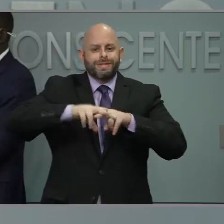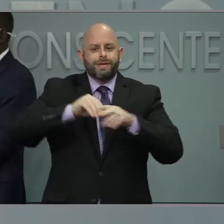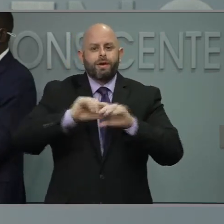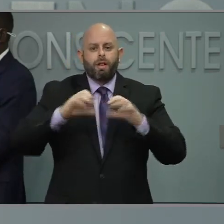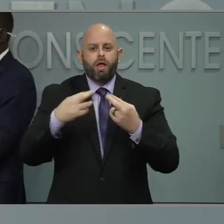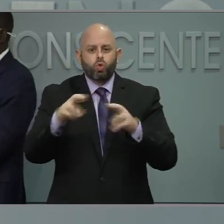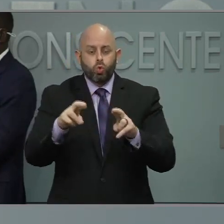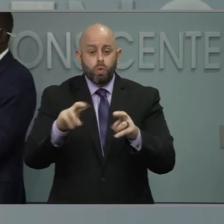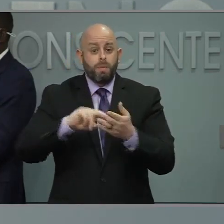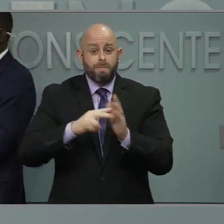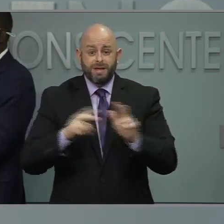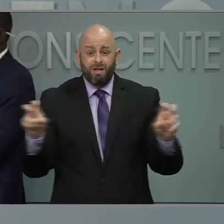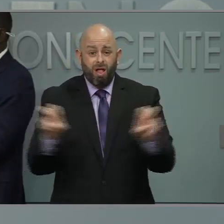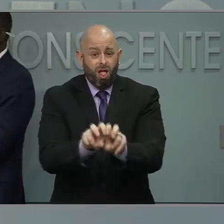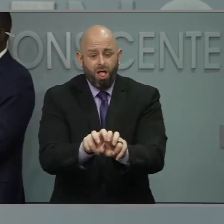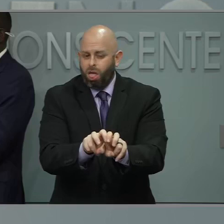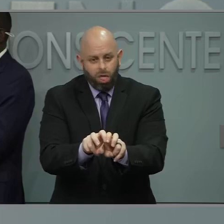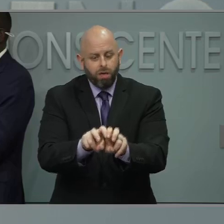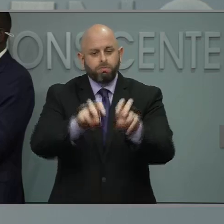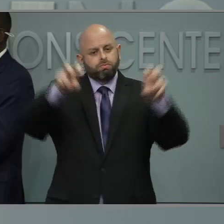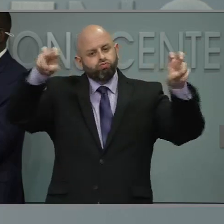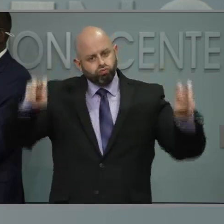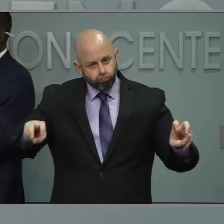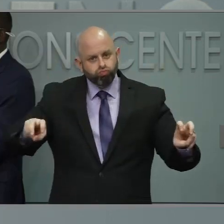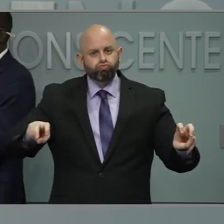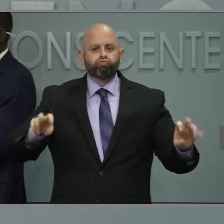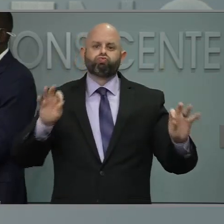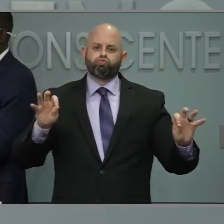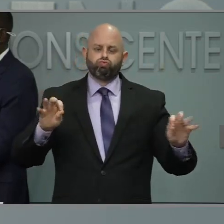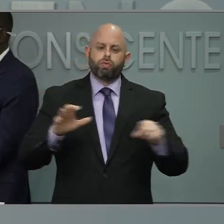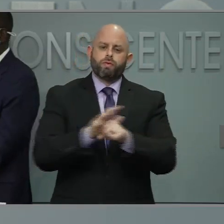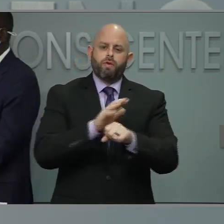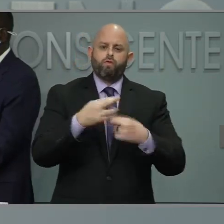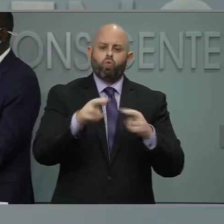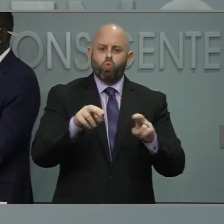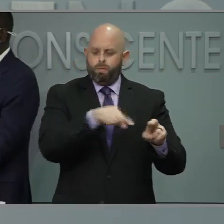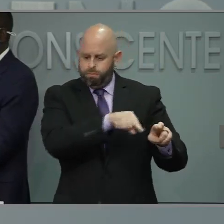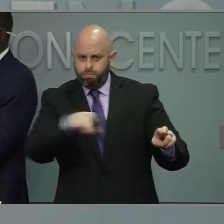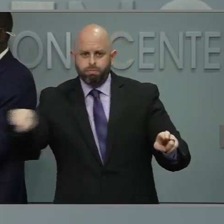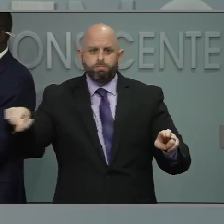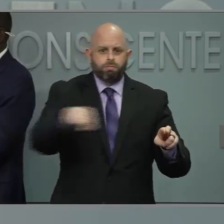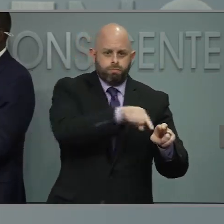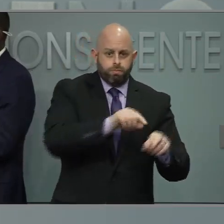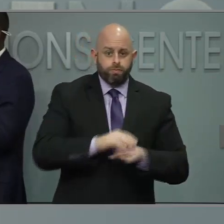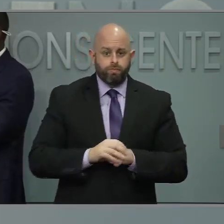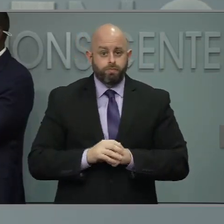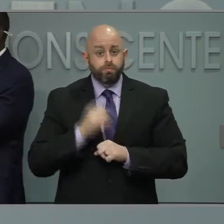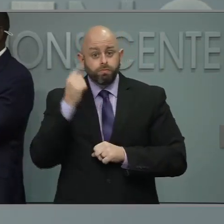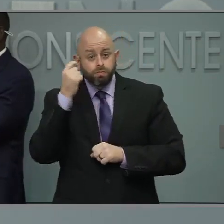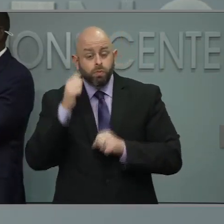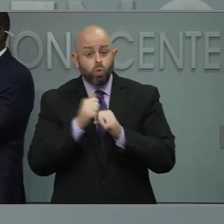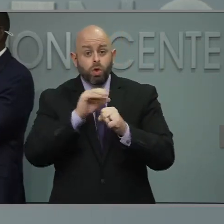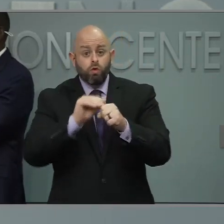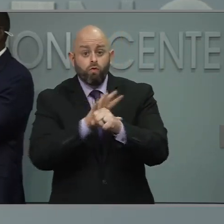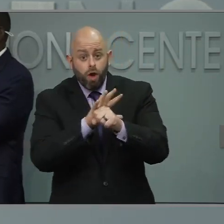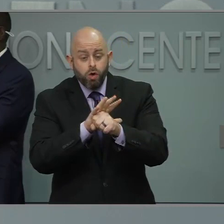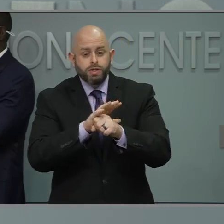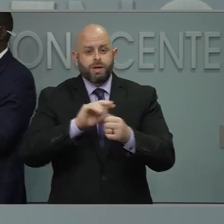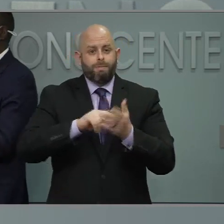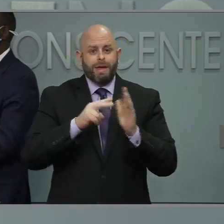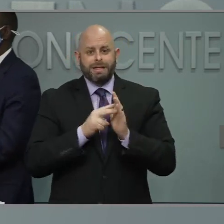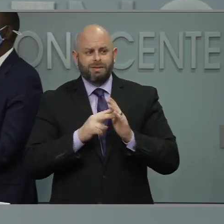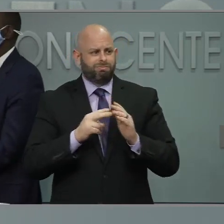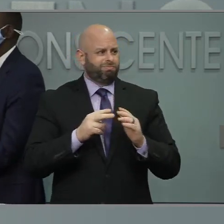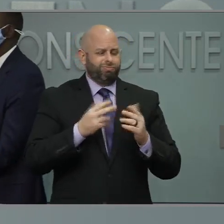elementary school, because of the different nature of the way this virus spreads in younger children, we are allowing folks to go